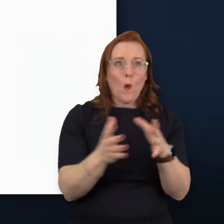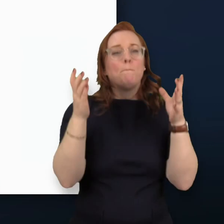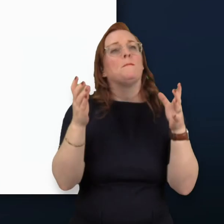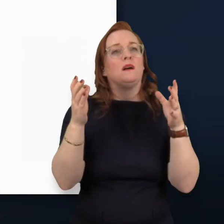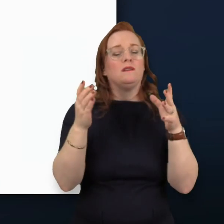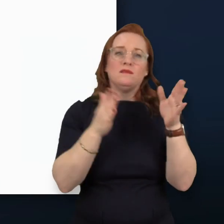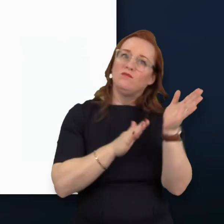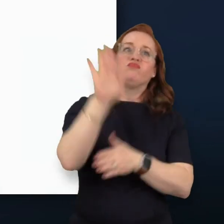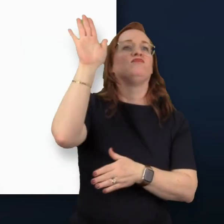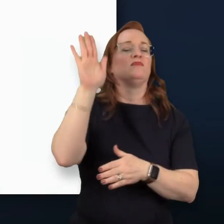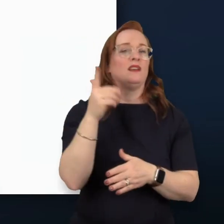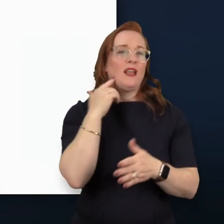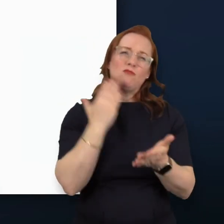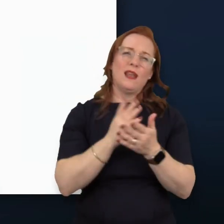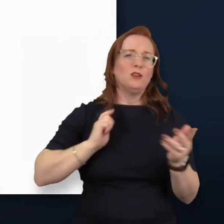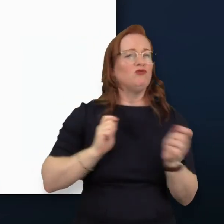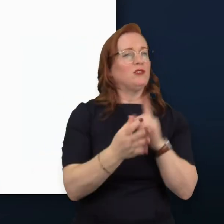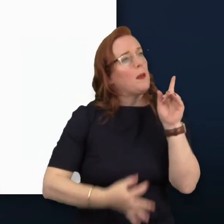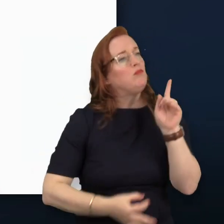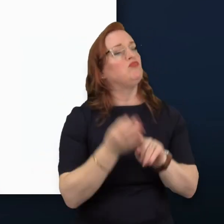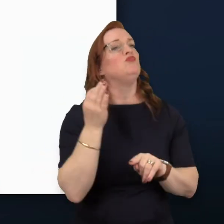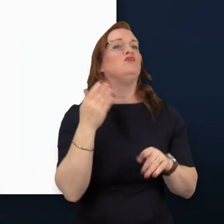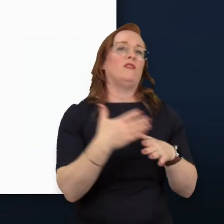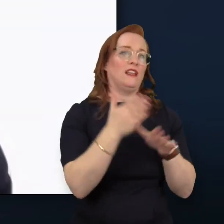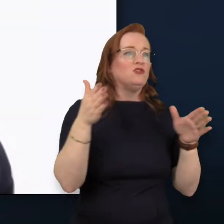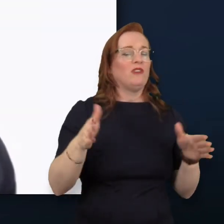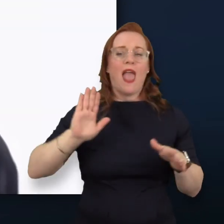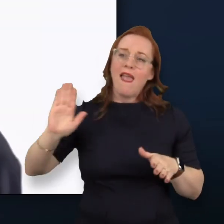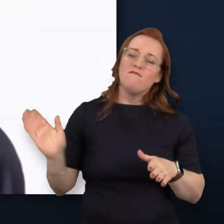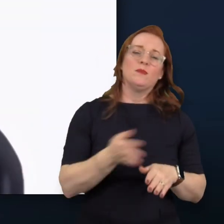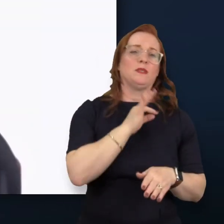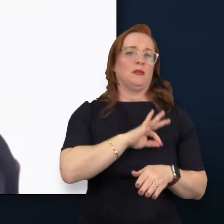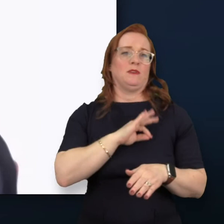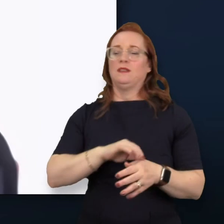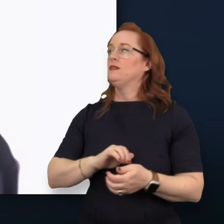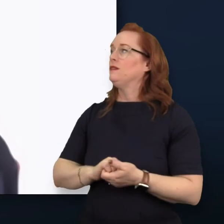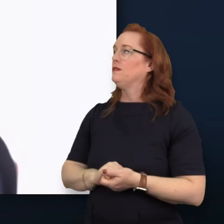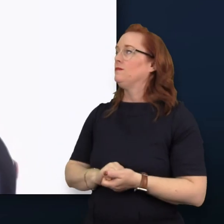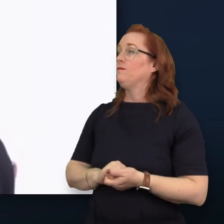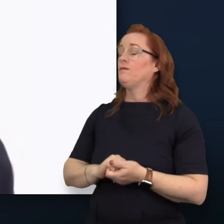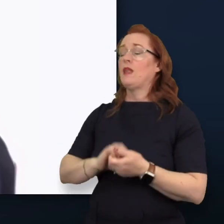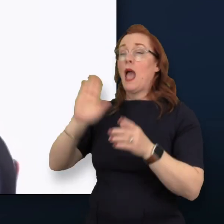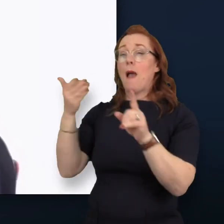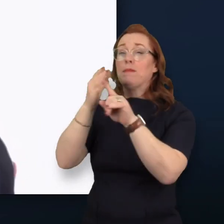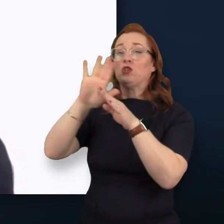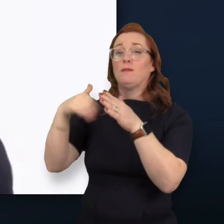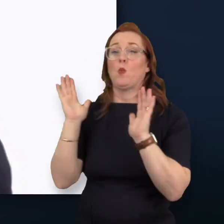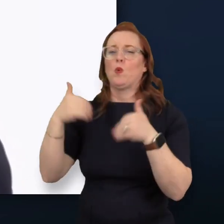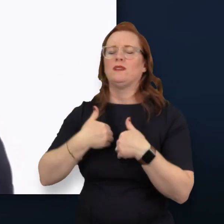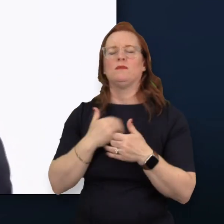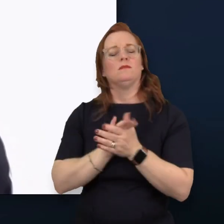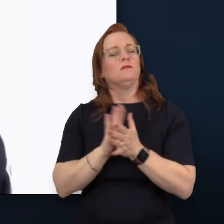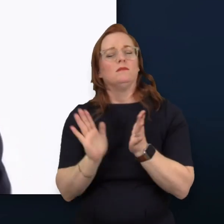make real things happen and real change happen for the better of everybody. The Bishop of Autism is thrilled to be a partner of GAIN.